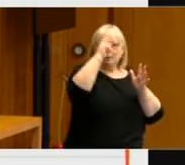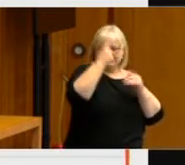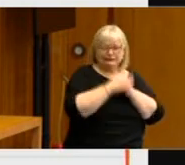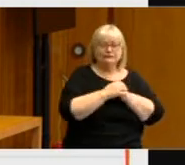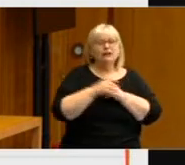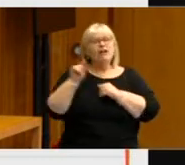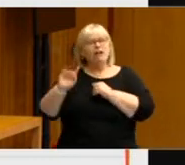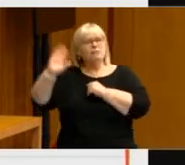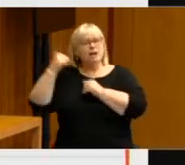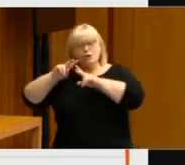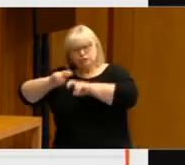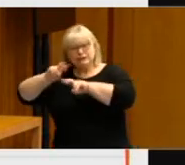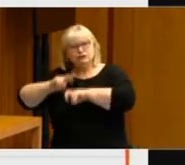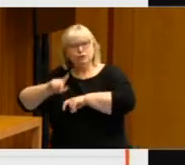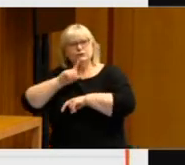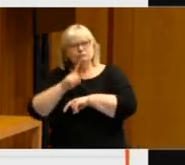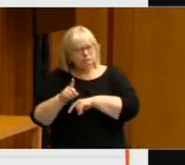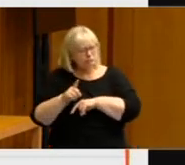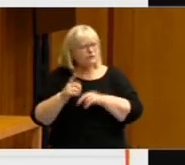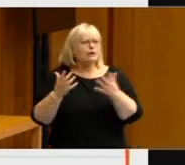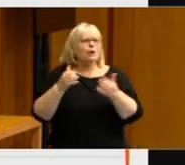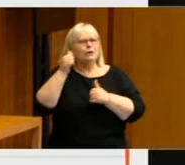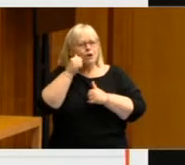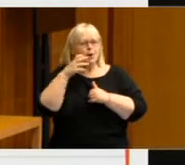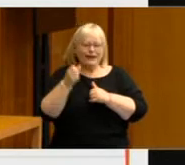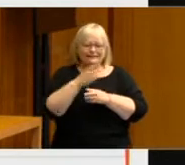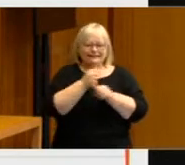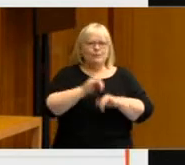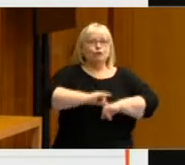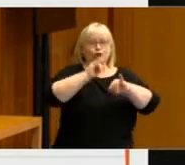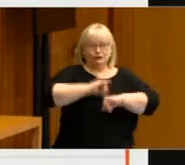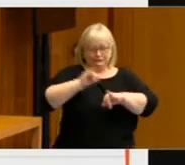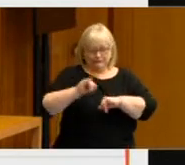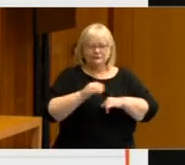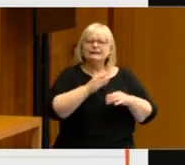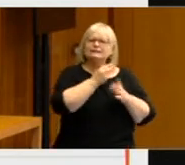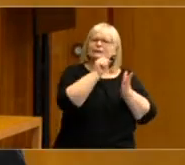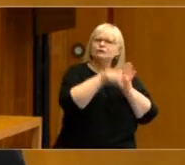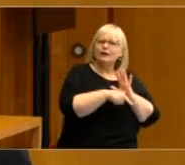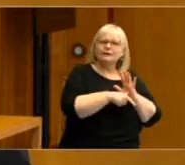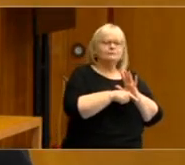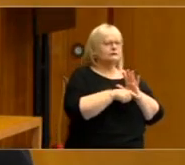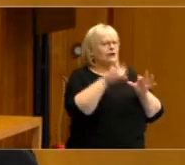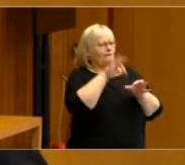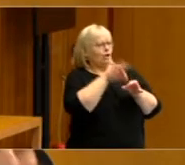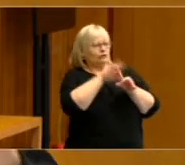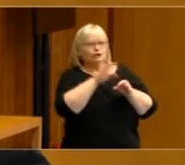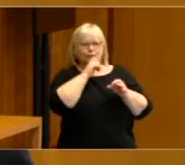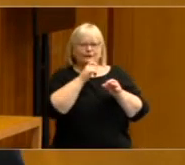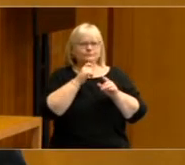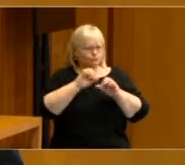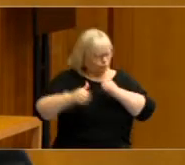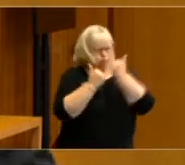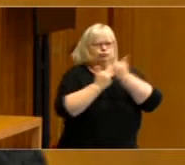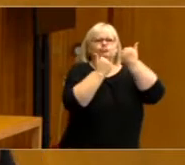that in the context of certain types of crises, voters can rally around the flag, by